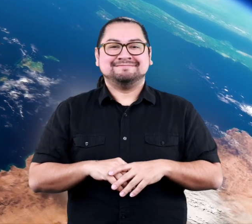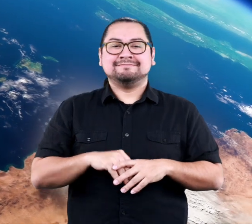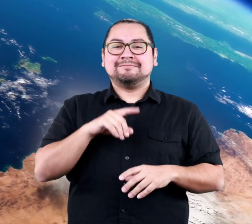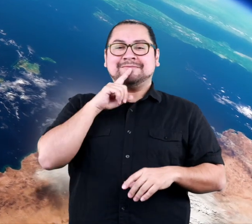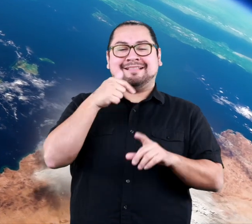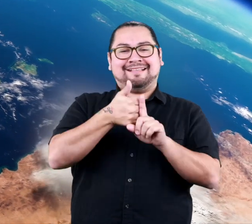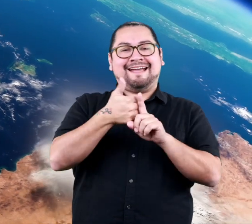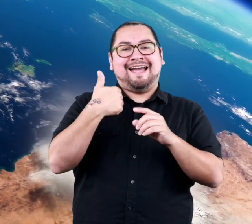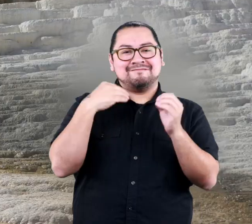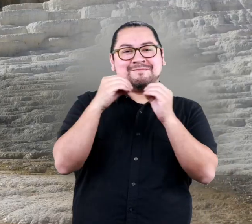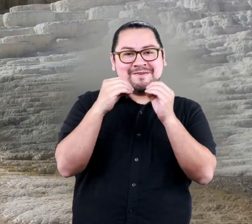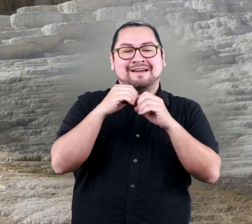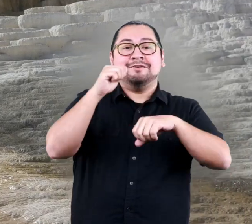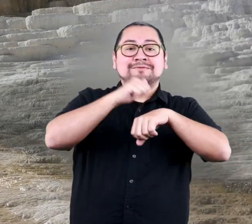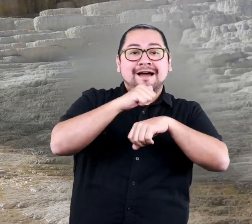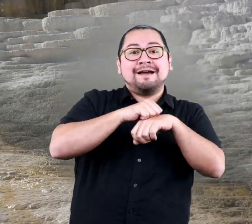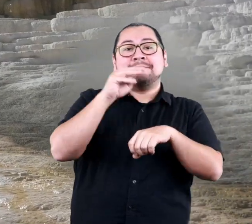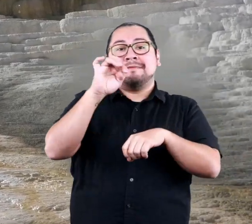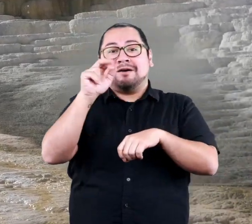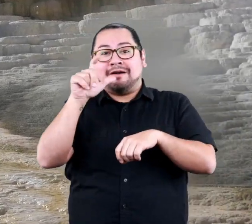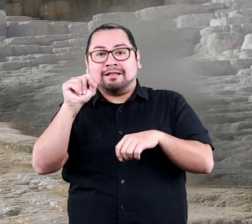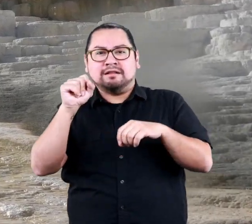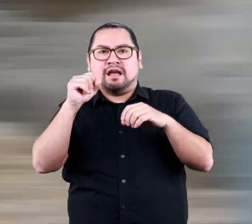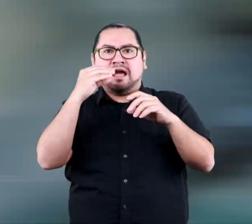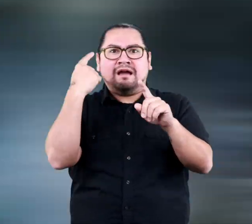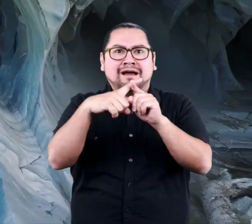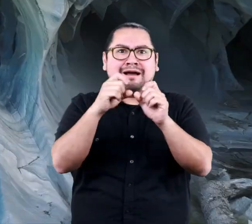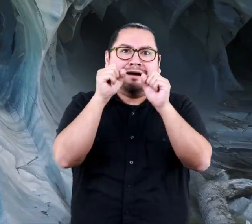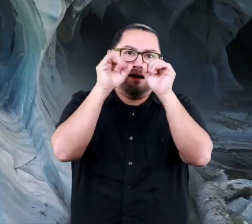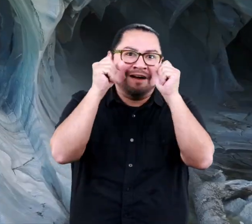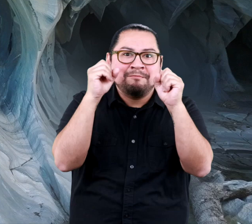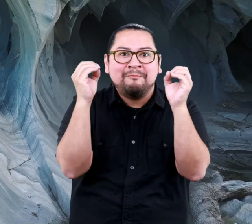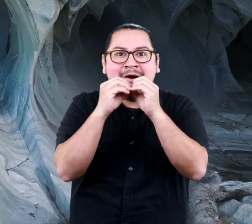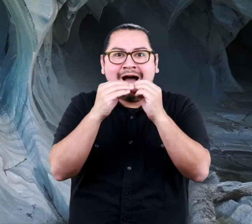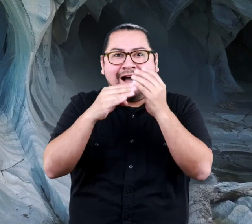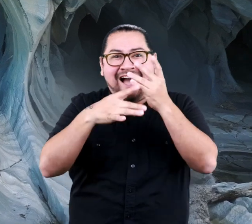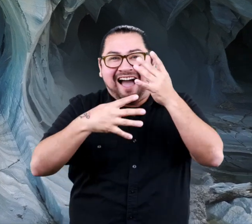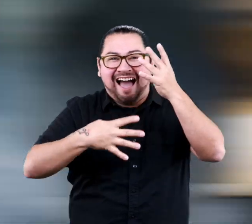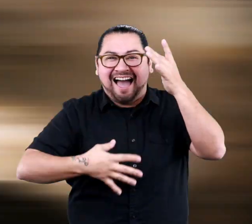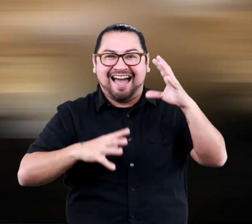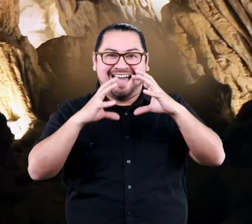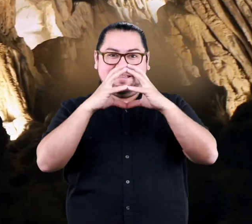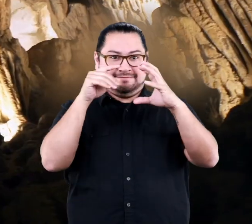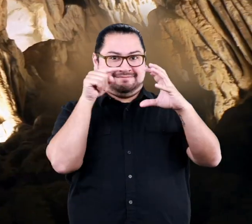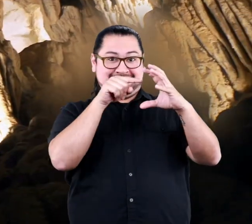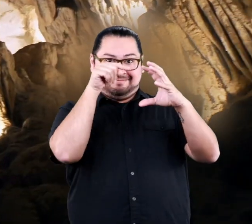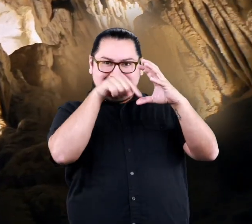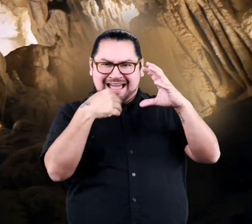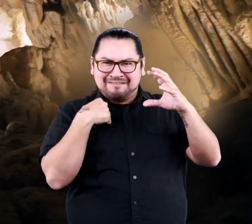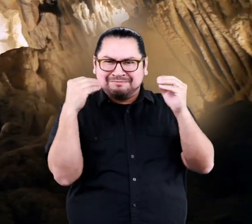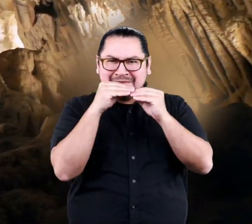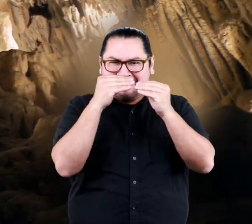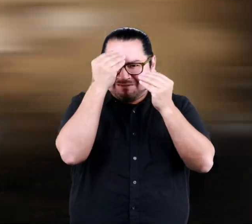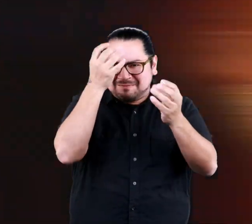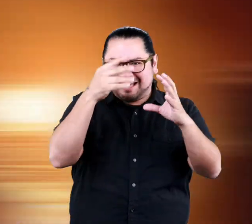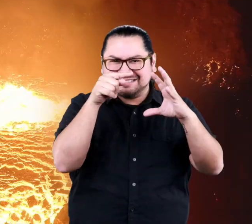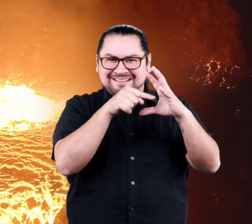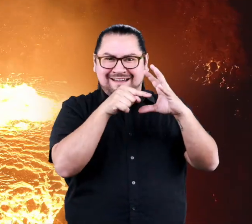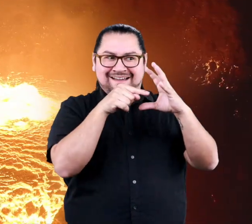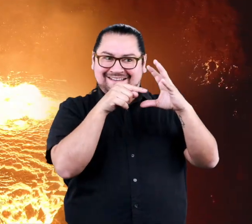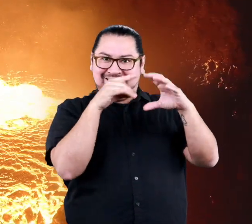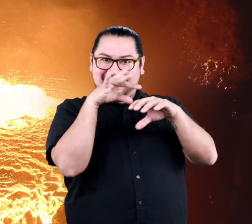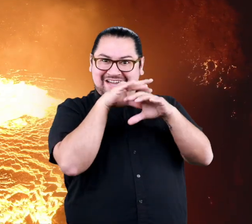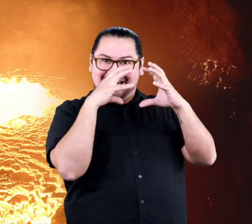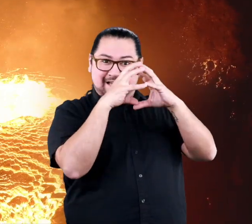made up of dirt, rocks, and minerals. Amazingly, there is a ton more happening just below the